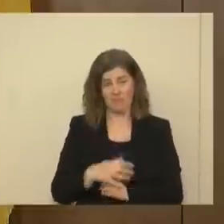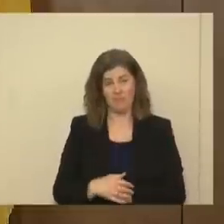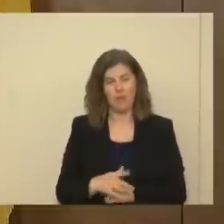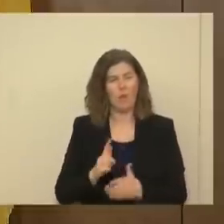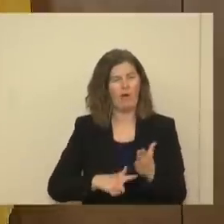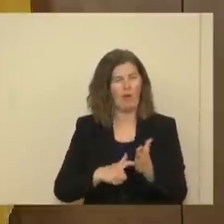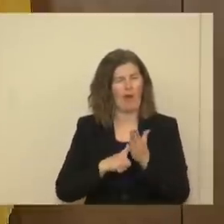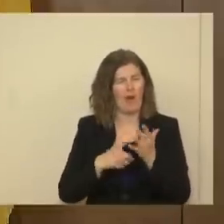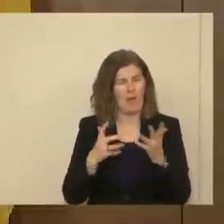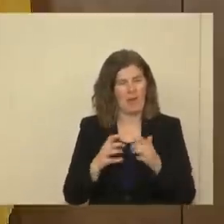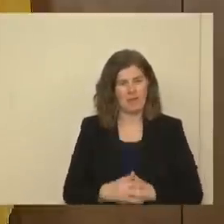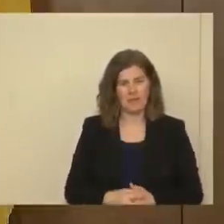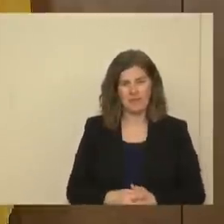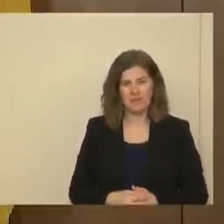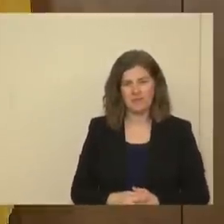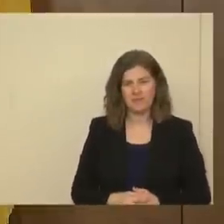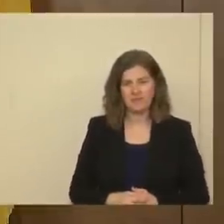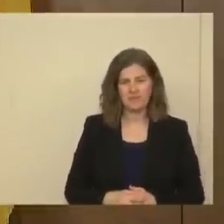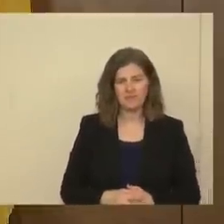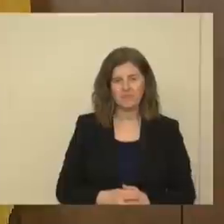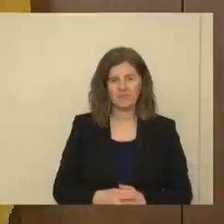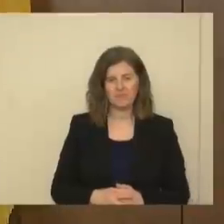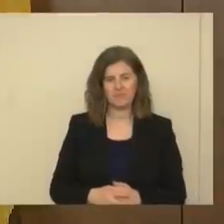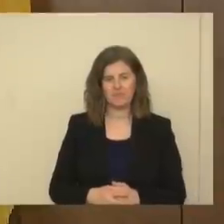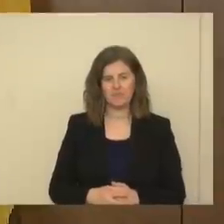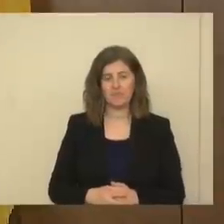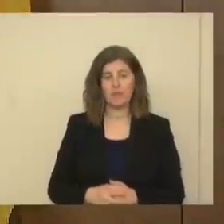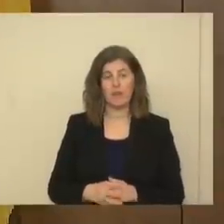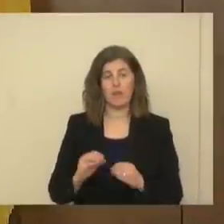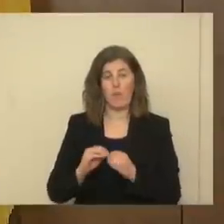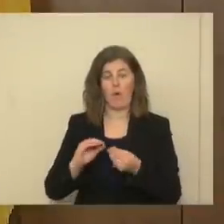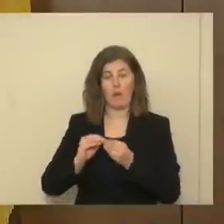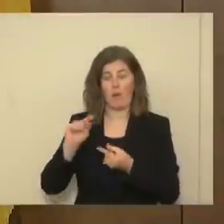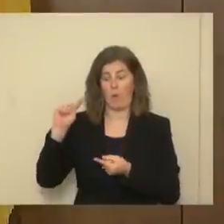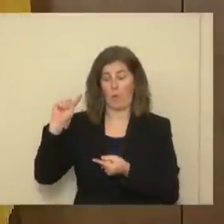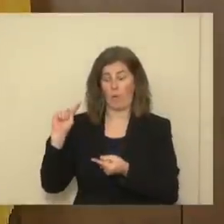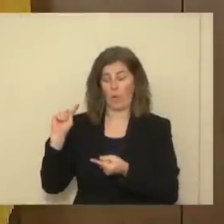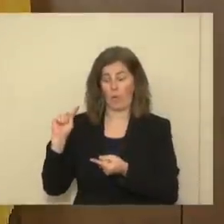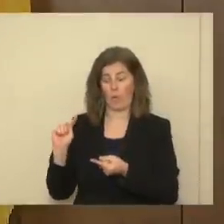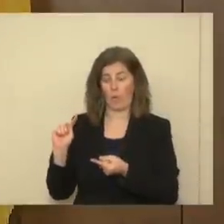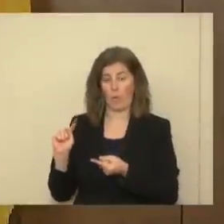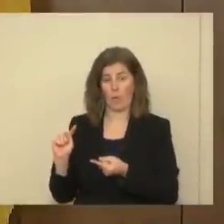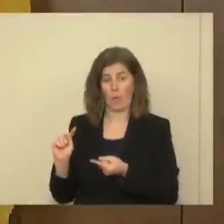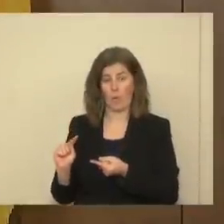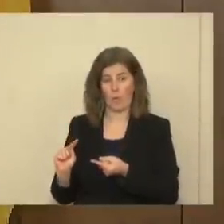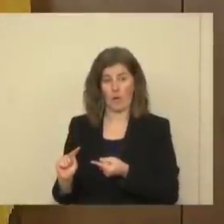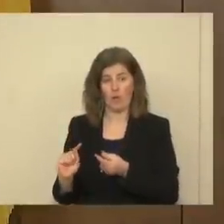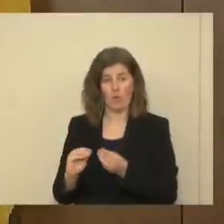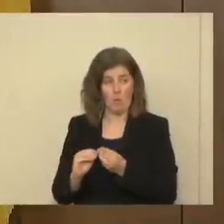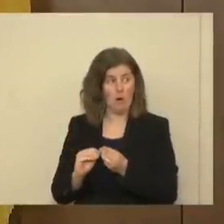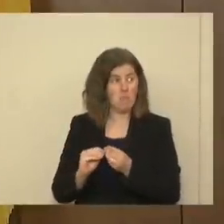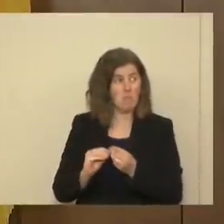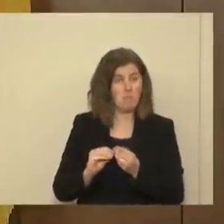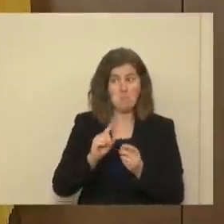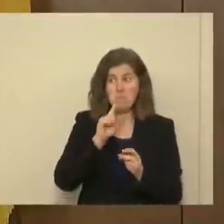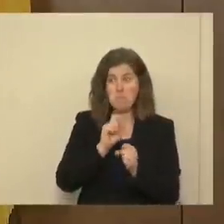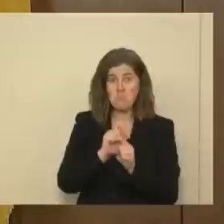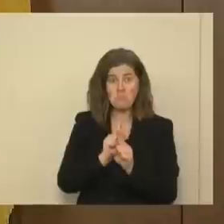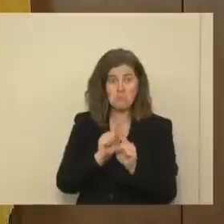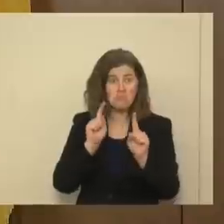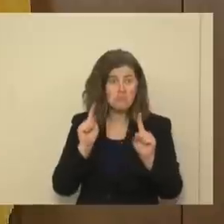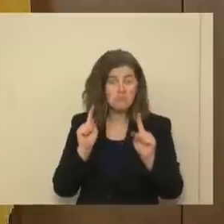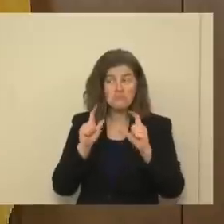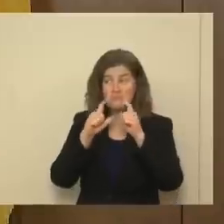required. The lower the cases get, the more mask wearing and social distancing,